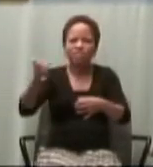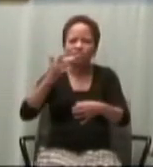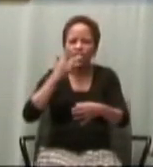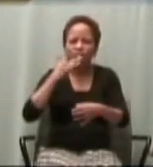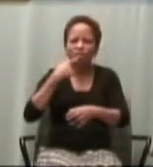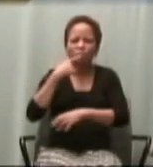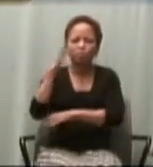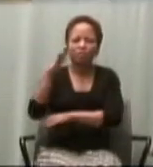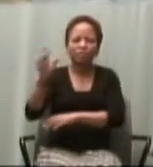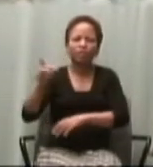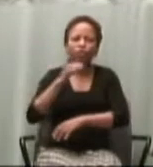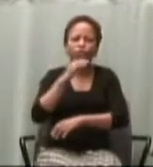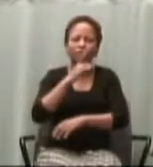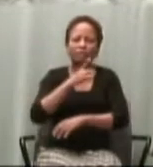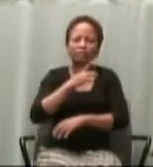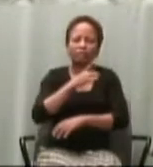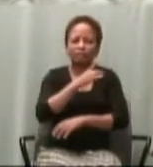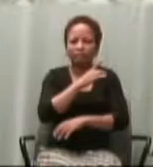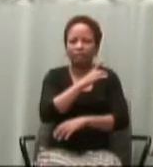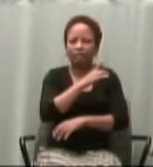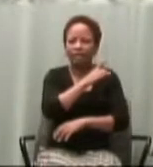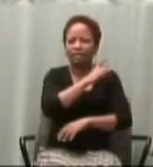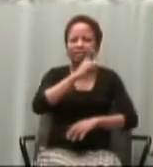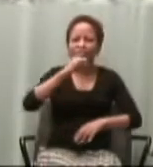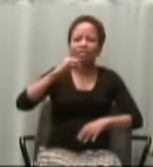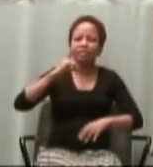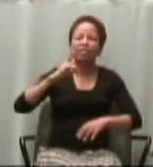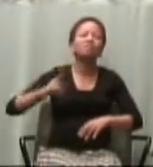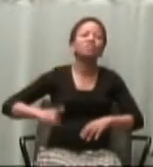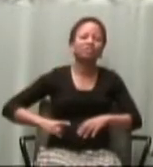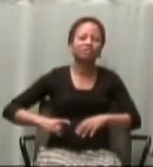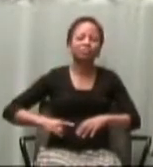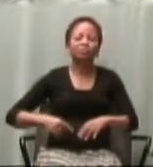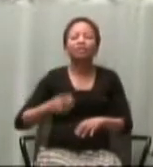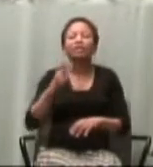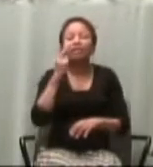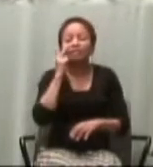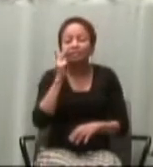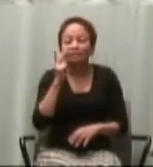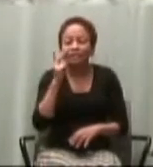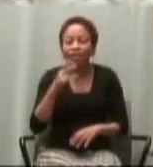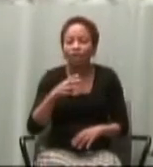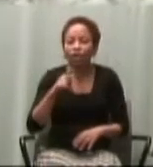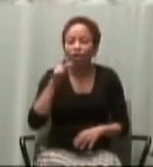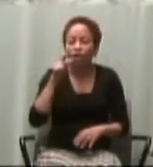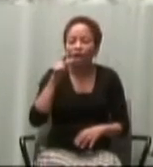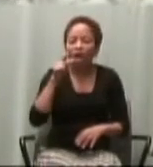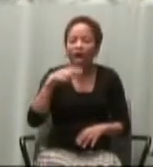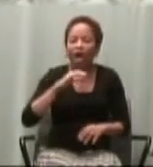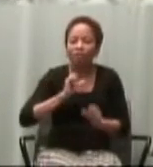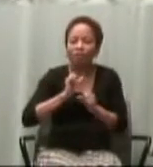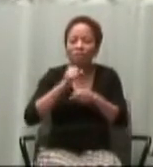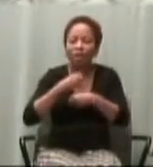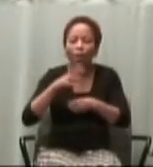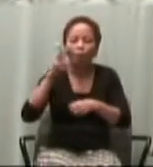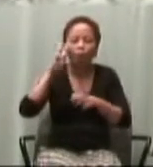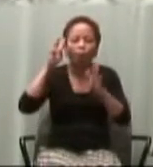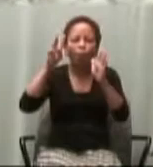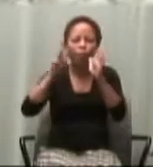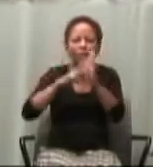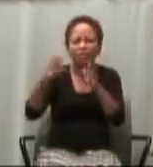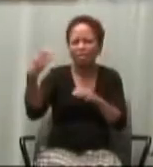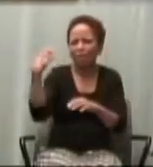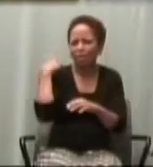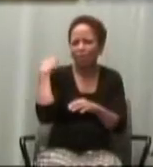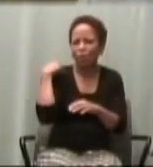to David. See, I have made of you a witness to the peoples, a leader and master of the nations.